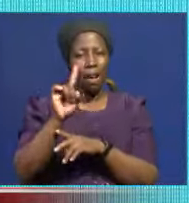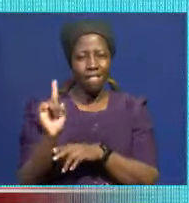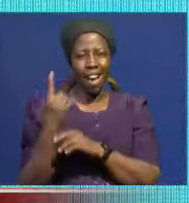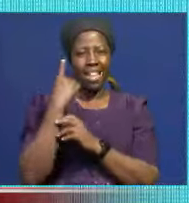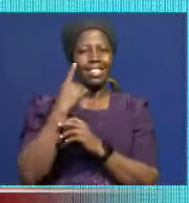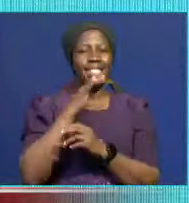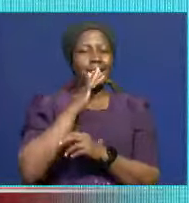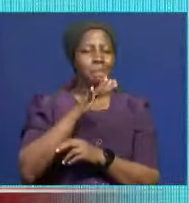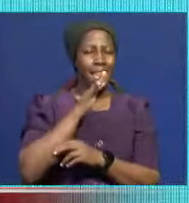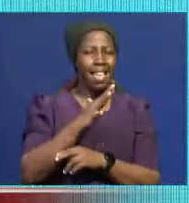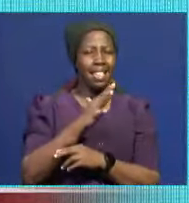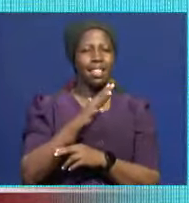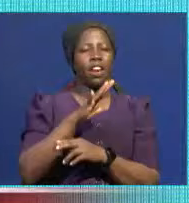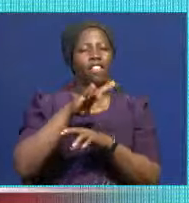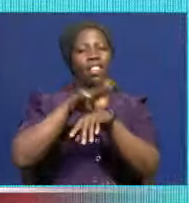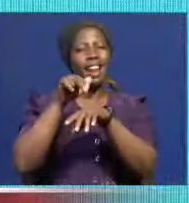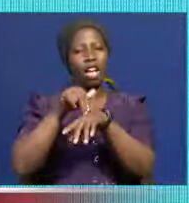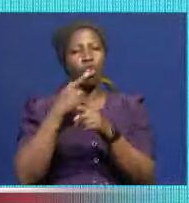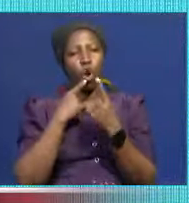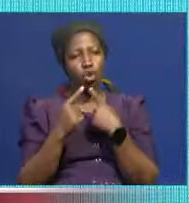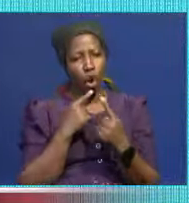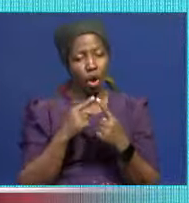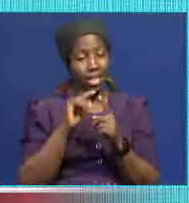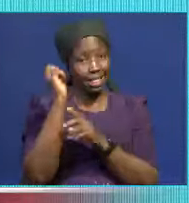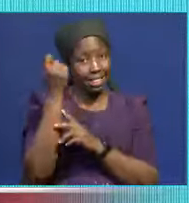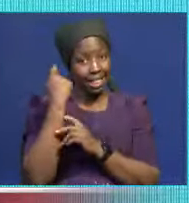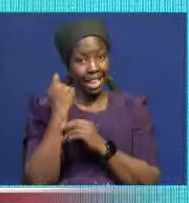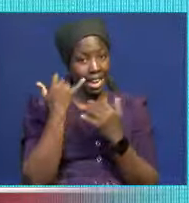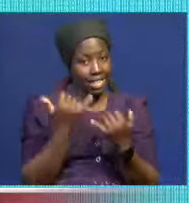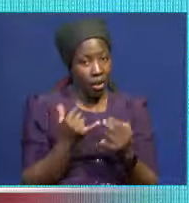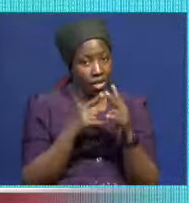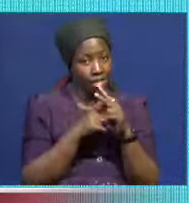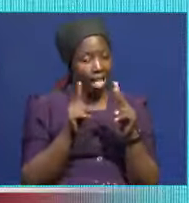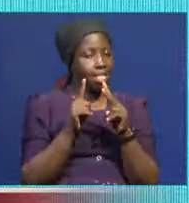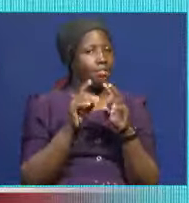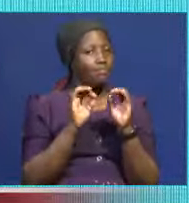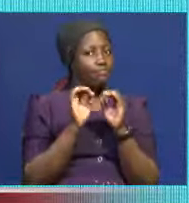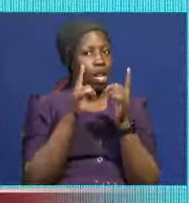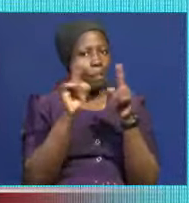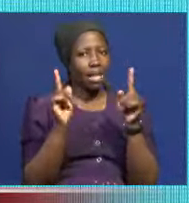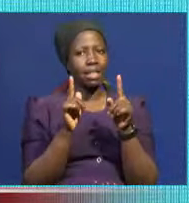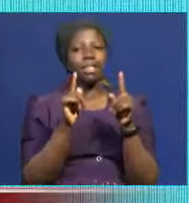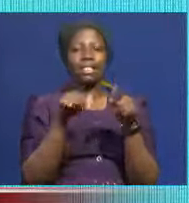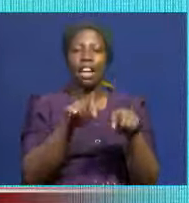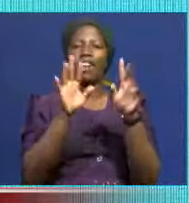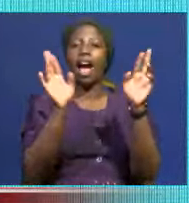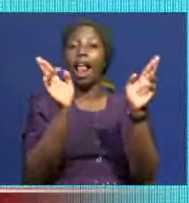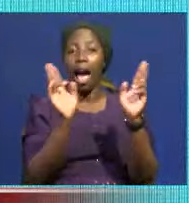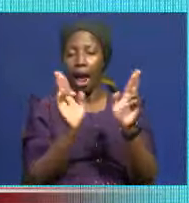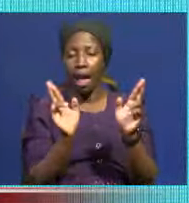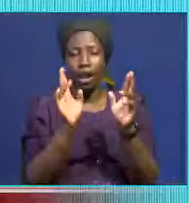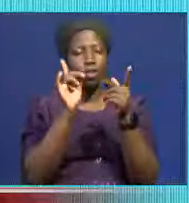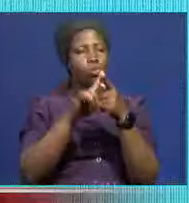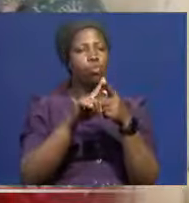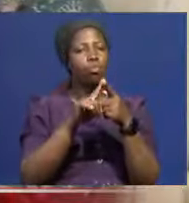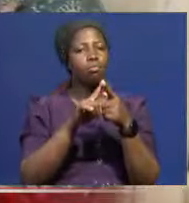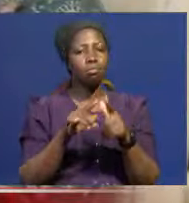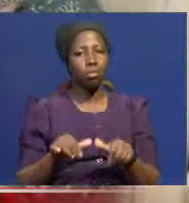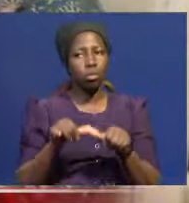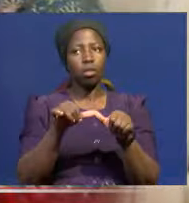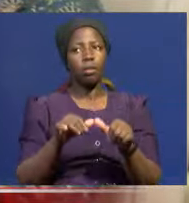Kenya is no longer on your marks but is indeed prepared and ready to go.